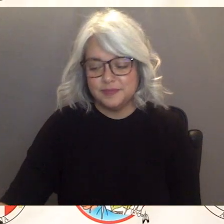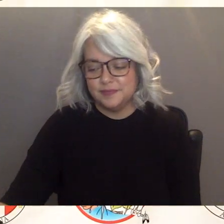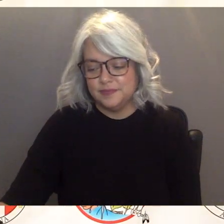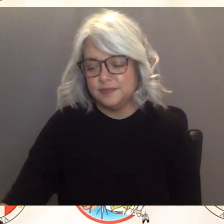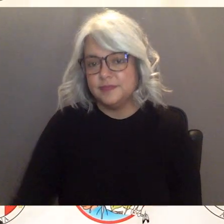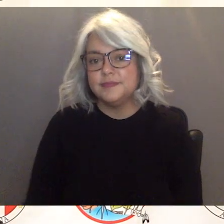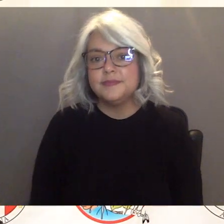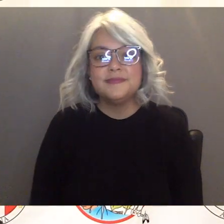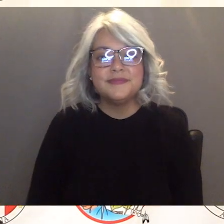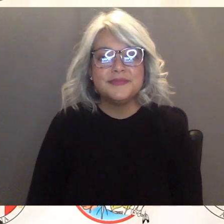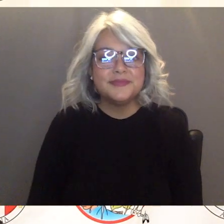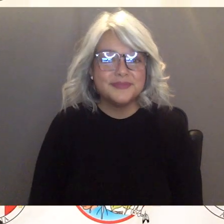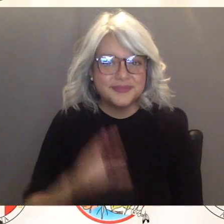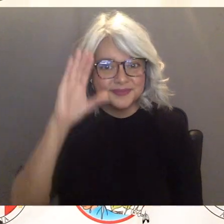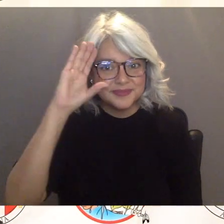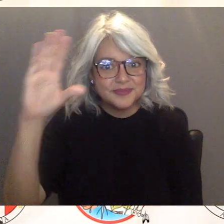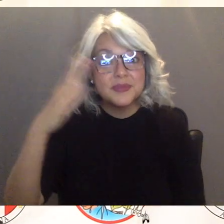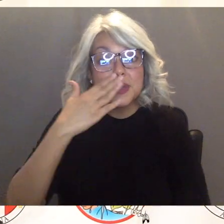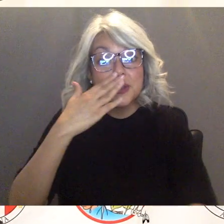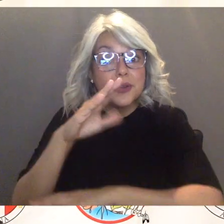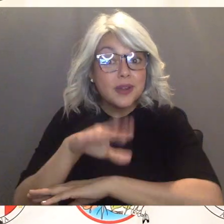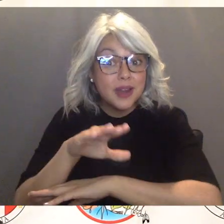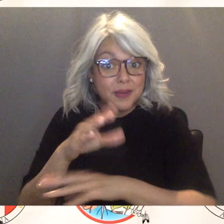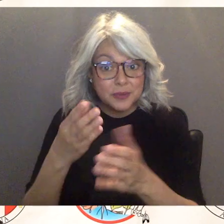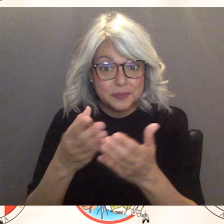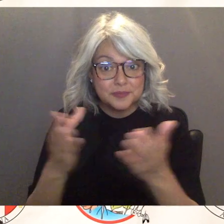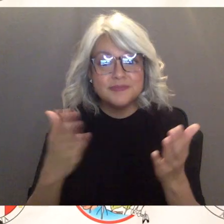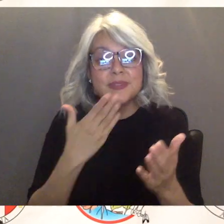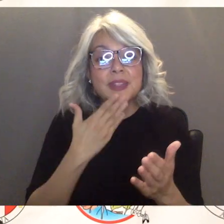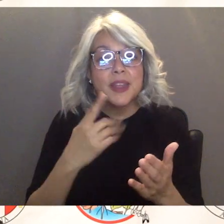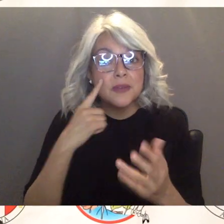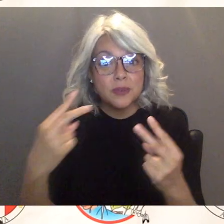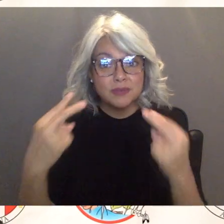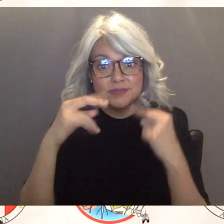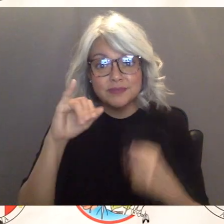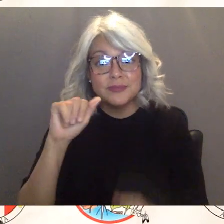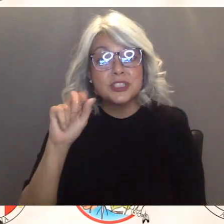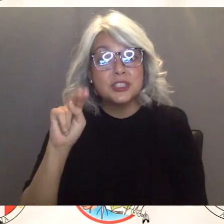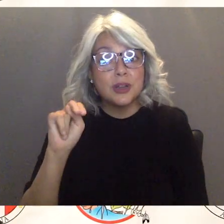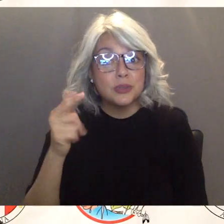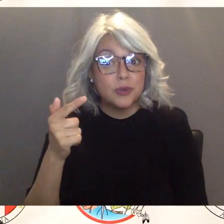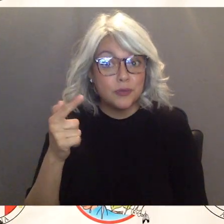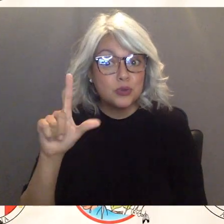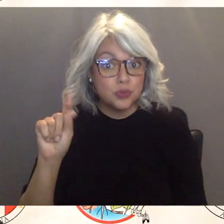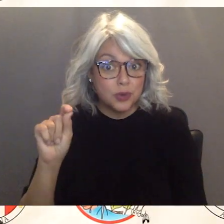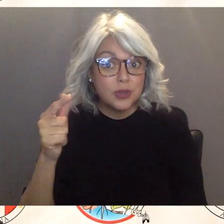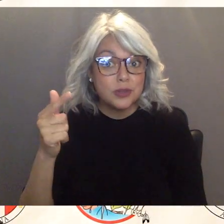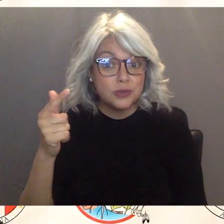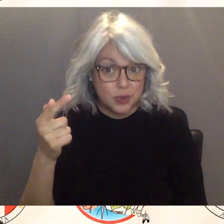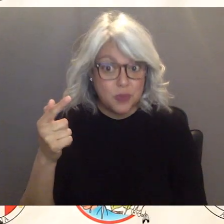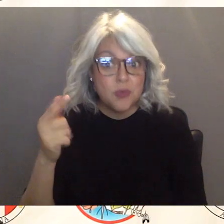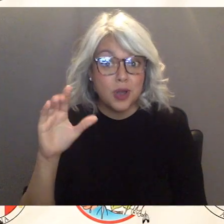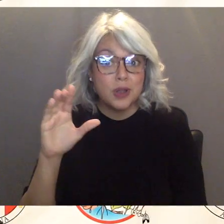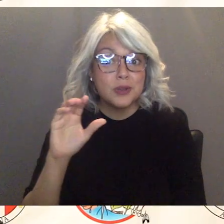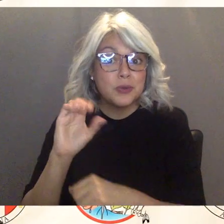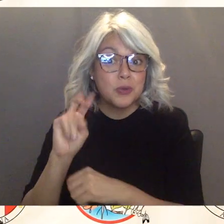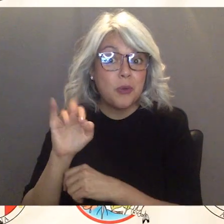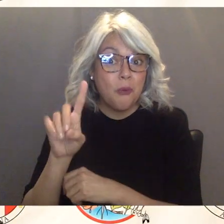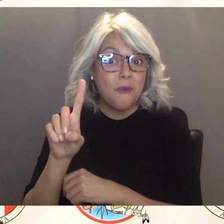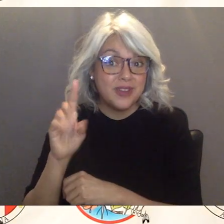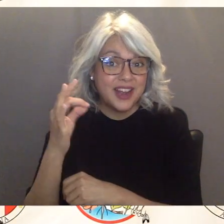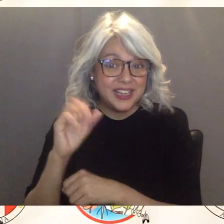Good afternoon everyone thank you for joining our January 21st 2021 COVID-19 update